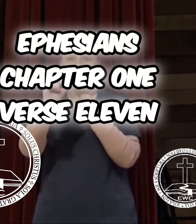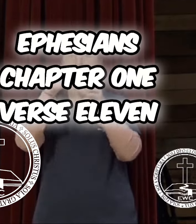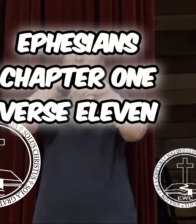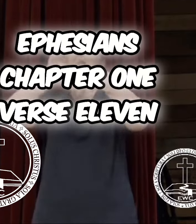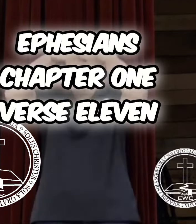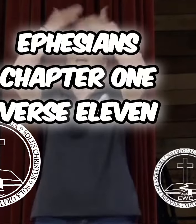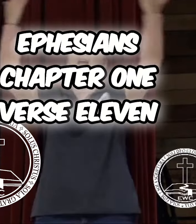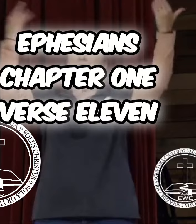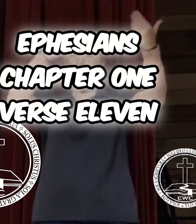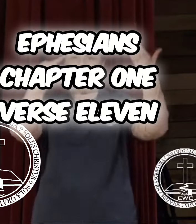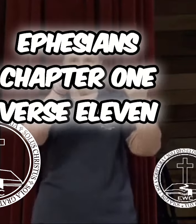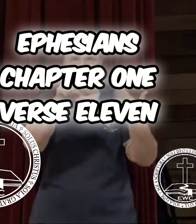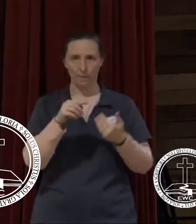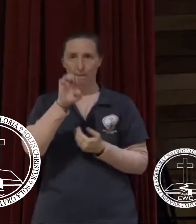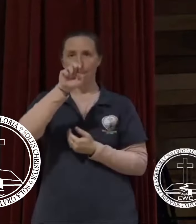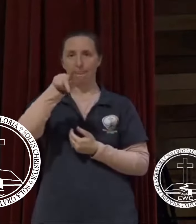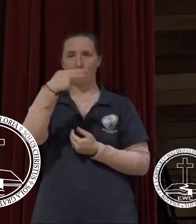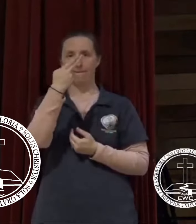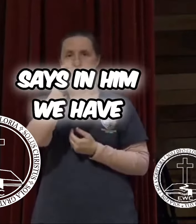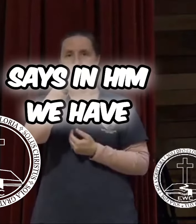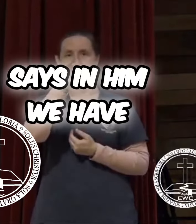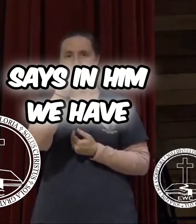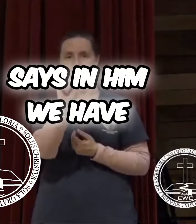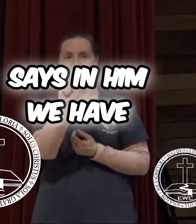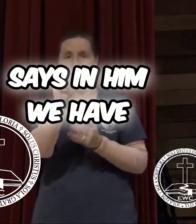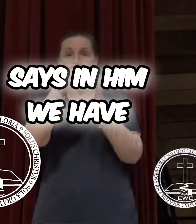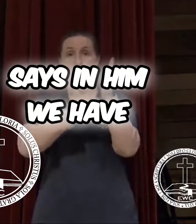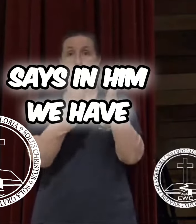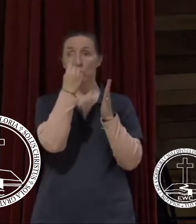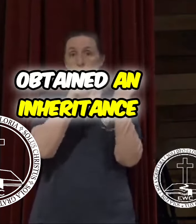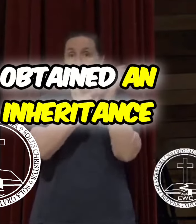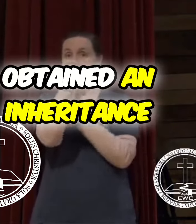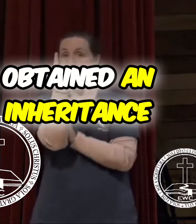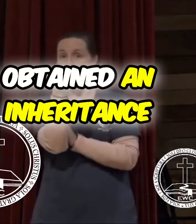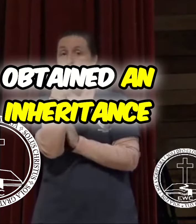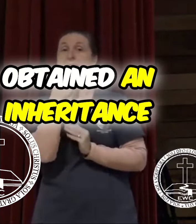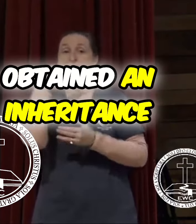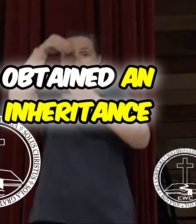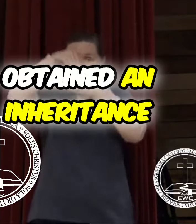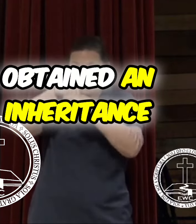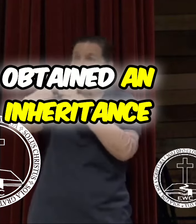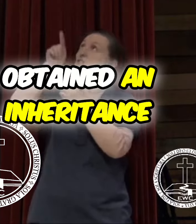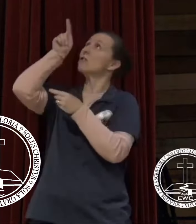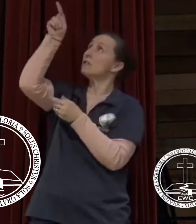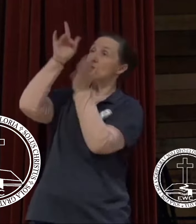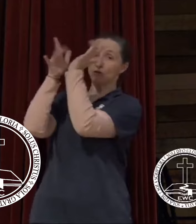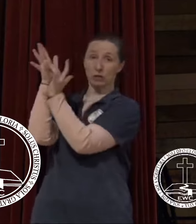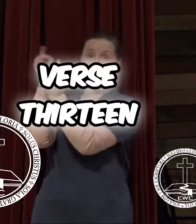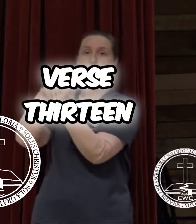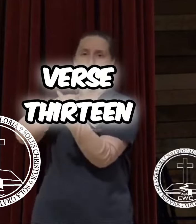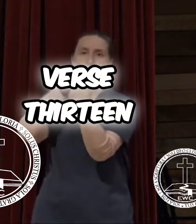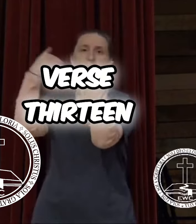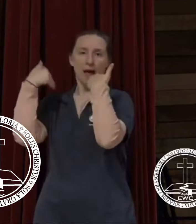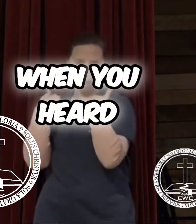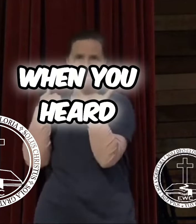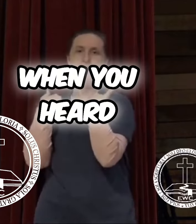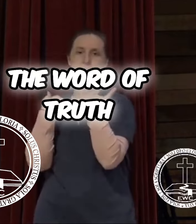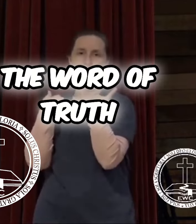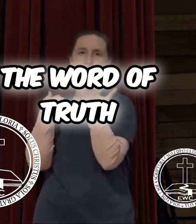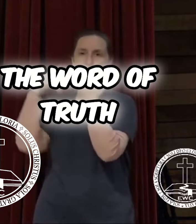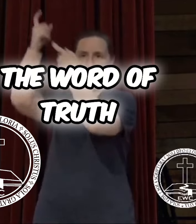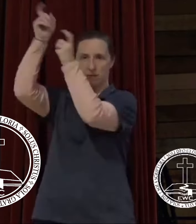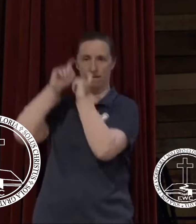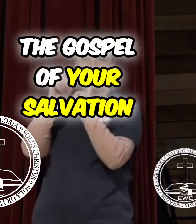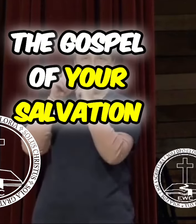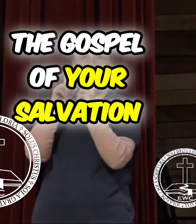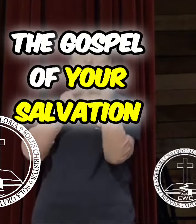Ephesians 1, verse 11 says, Because in him we have obtained an inheritance. Verse 13, When you heard